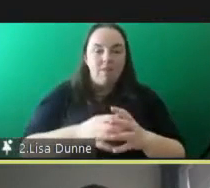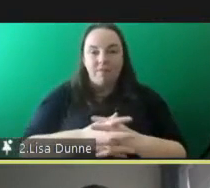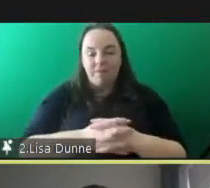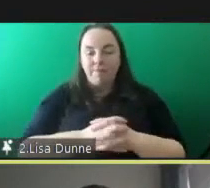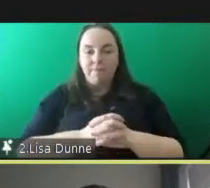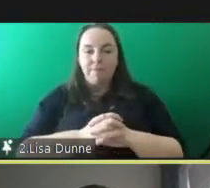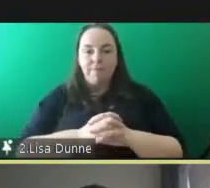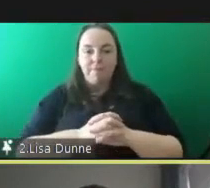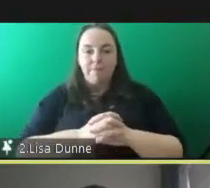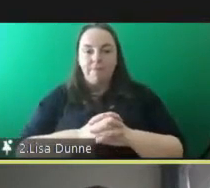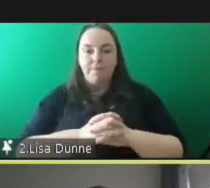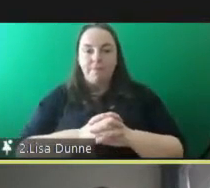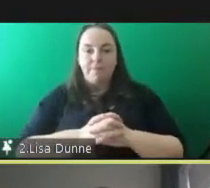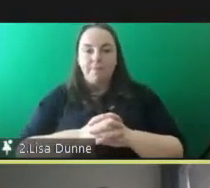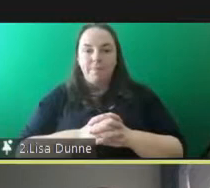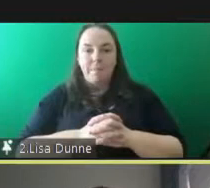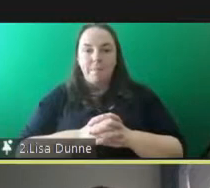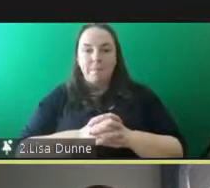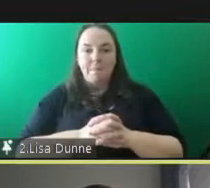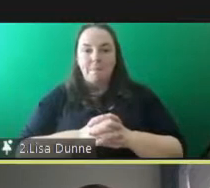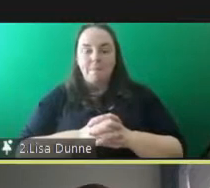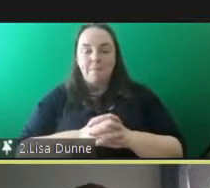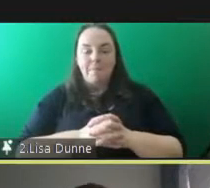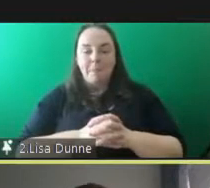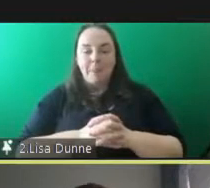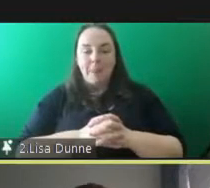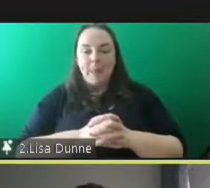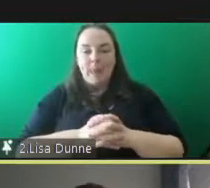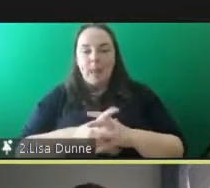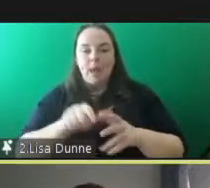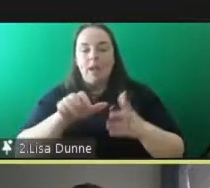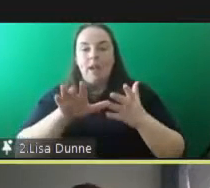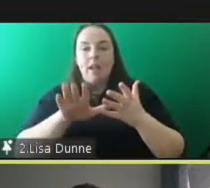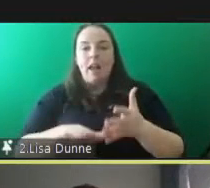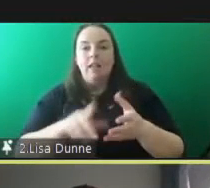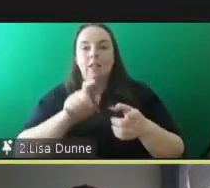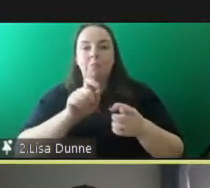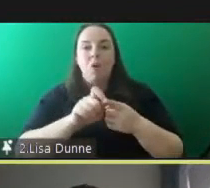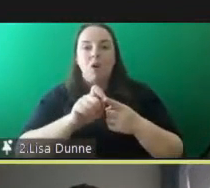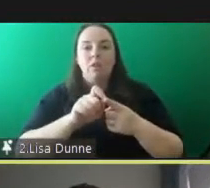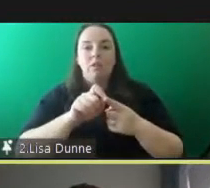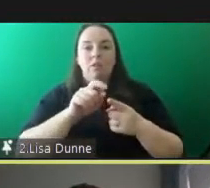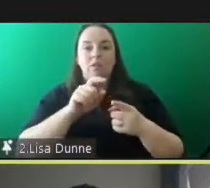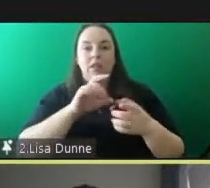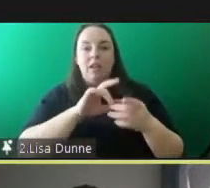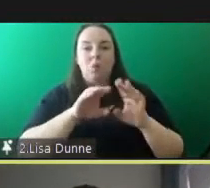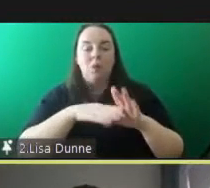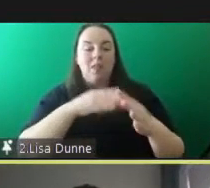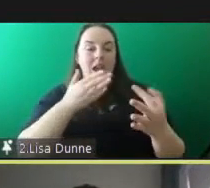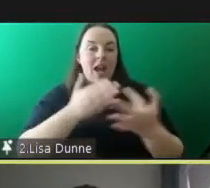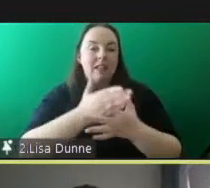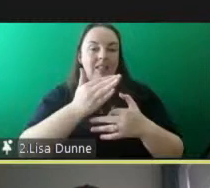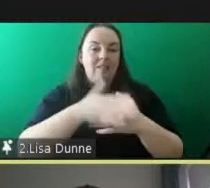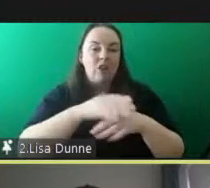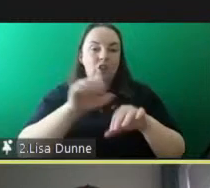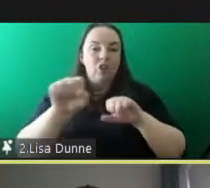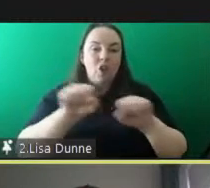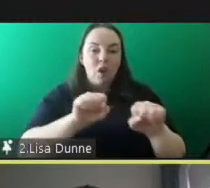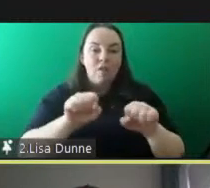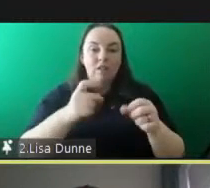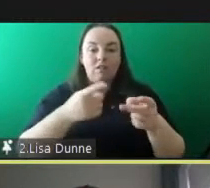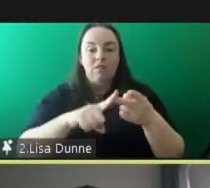i suppose that the last point and that the point around the access to other services and supports there is